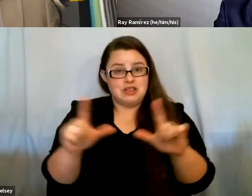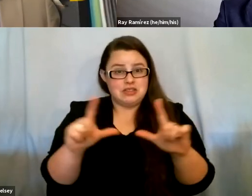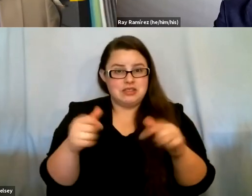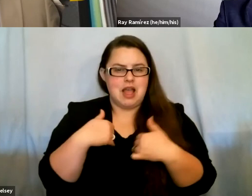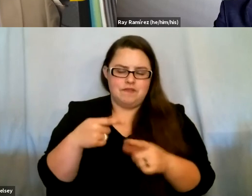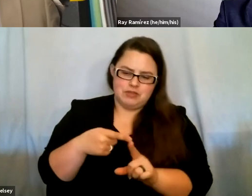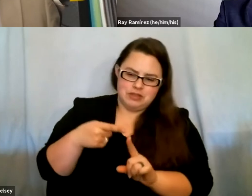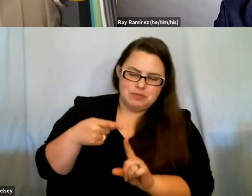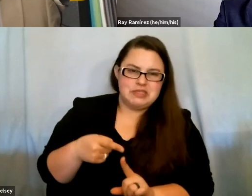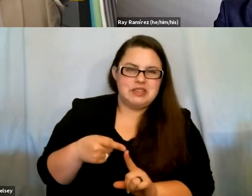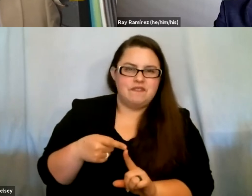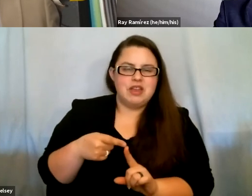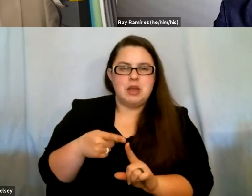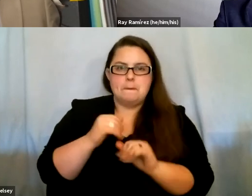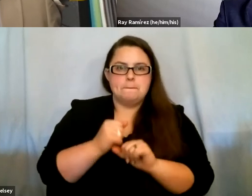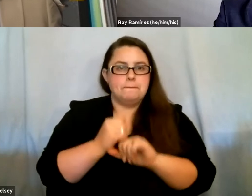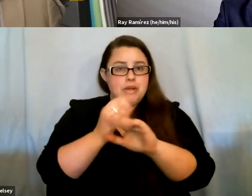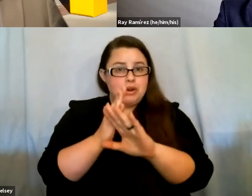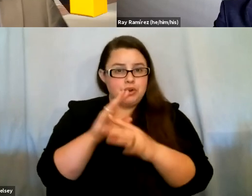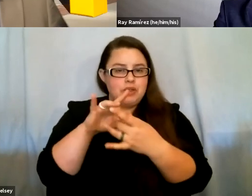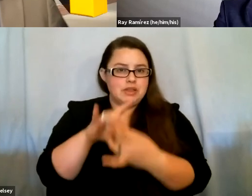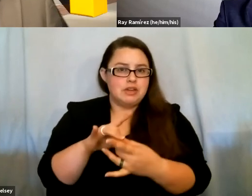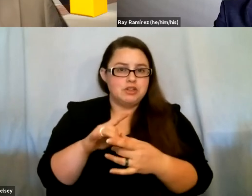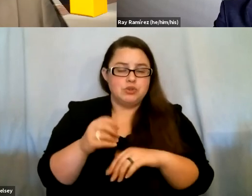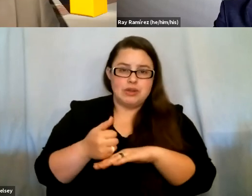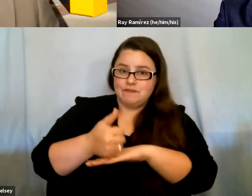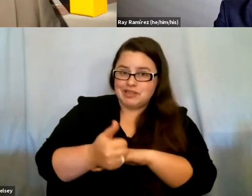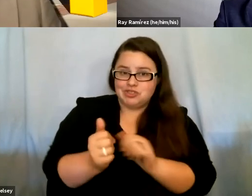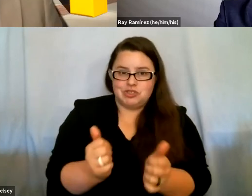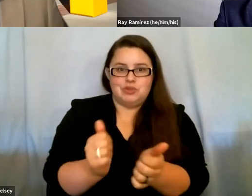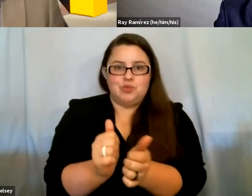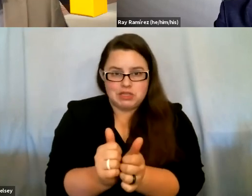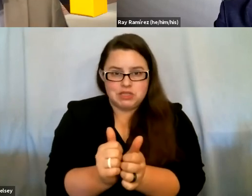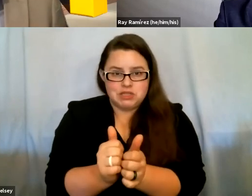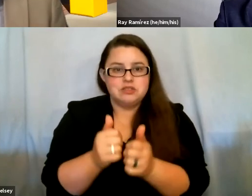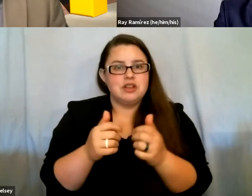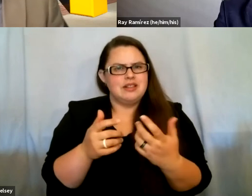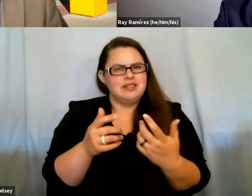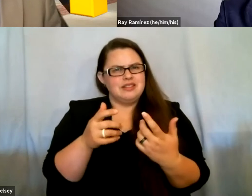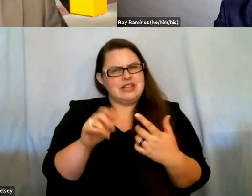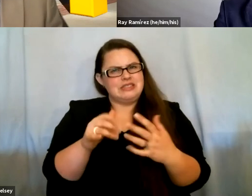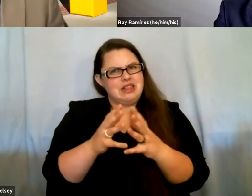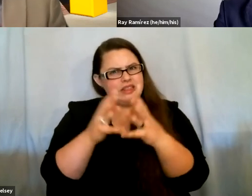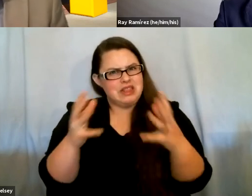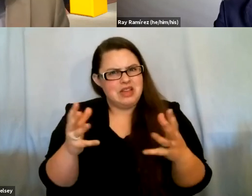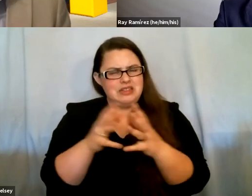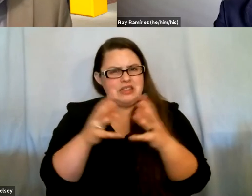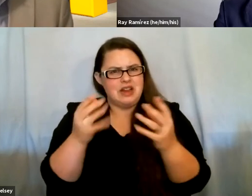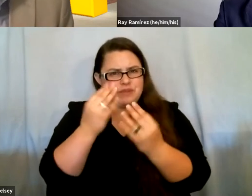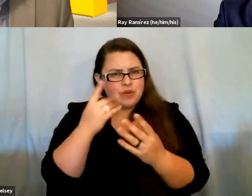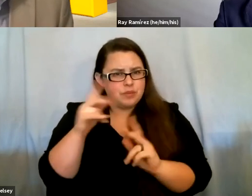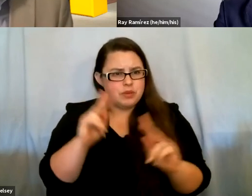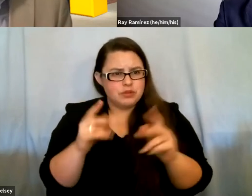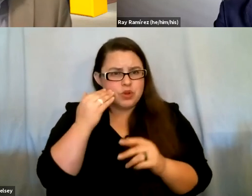specific barrier regarding convictions and arrests. And so it's a lot. It's a lot for people to know. It's a lot for